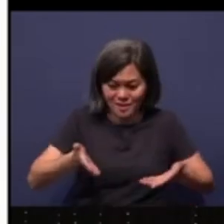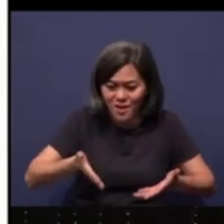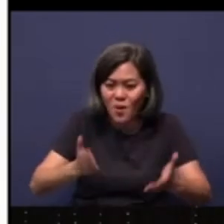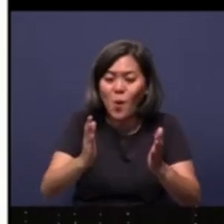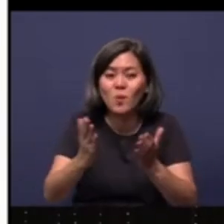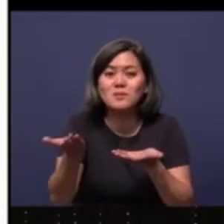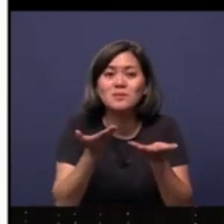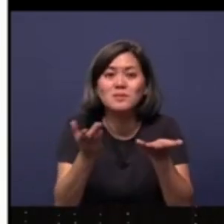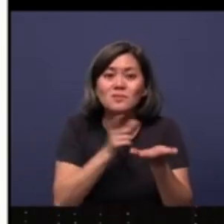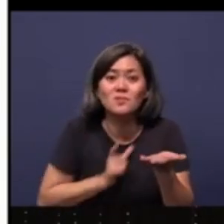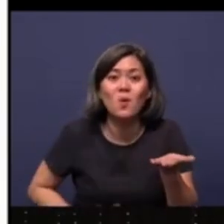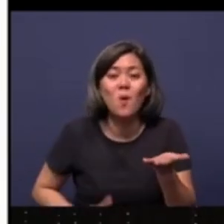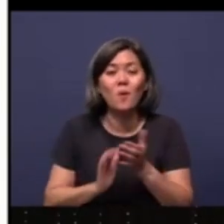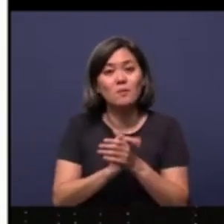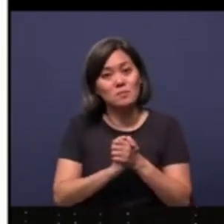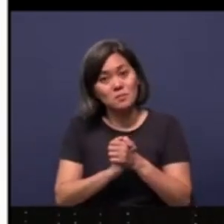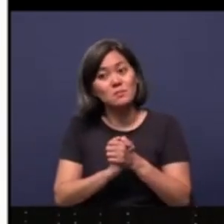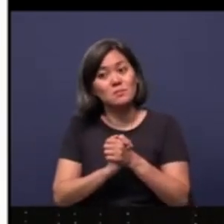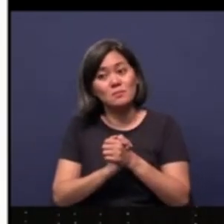serve the Lord.